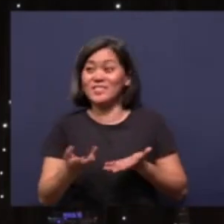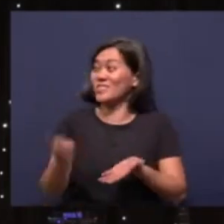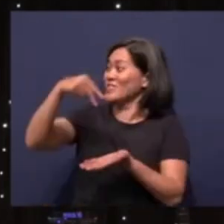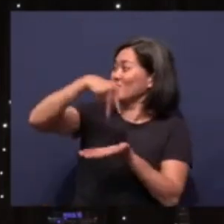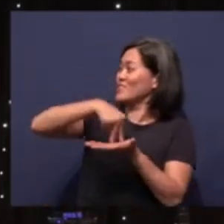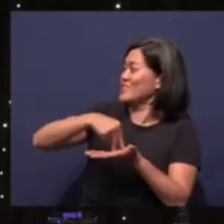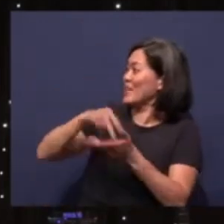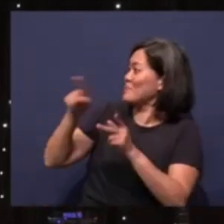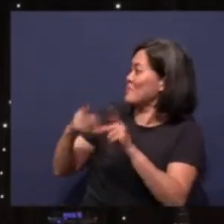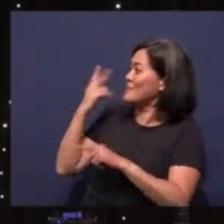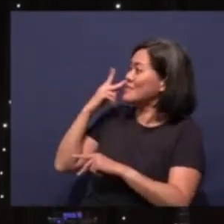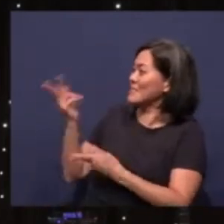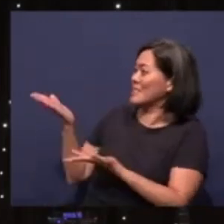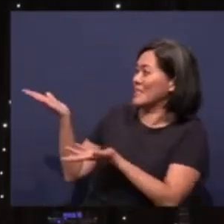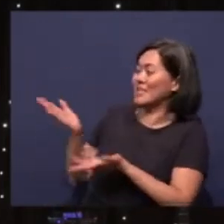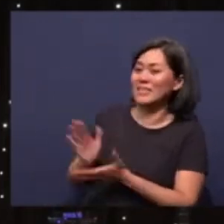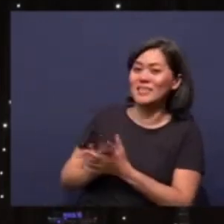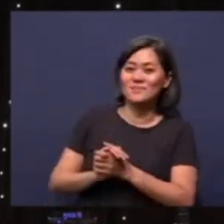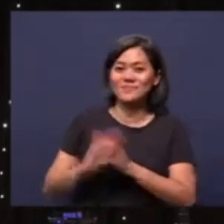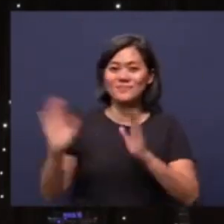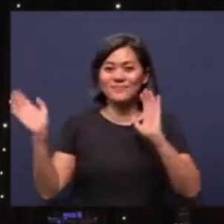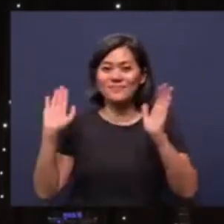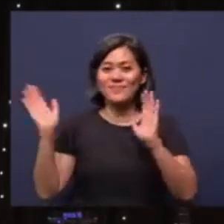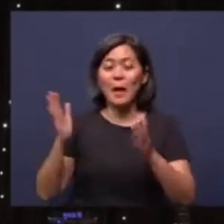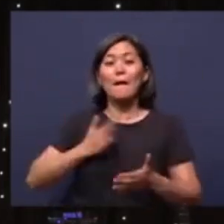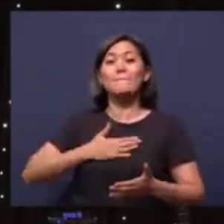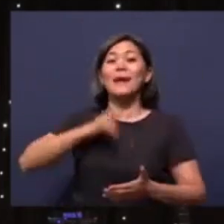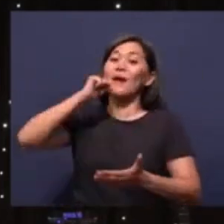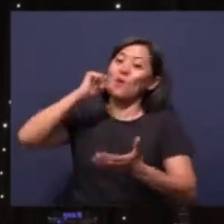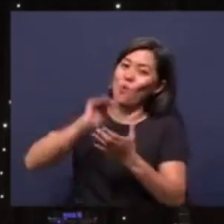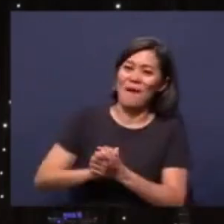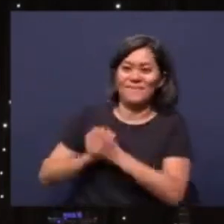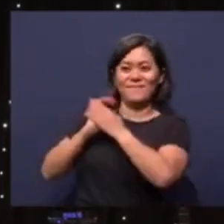up, let people see. They've seen me, but not mine. My wife.